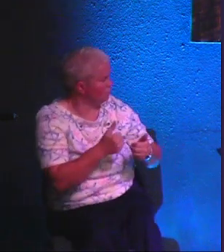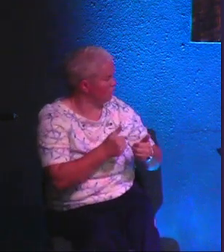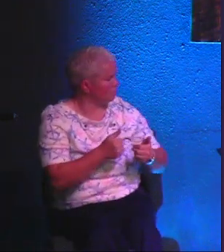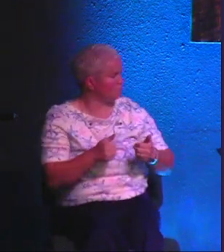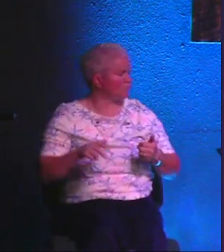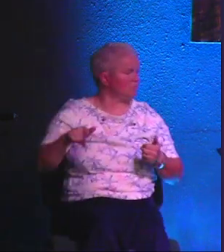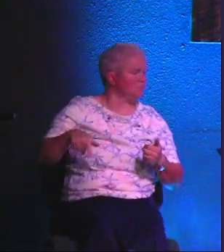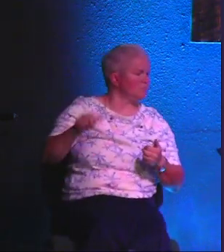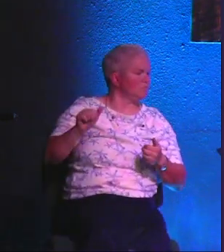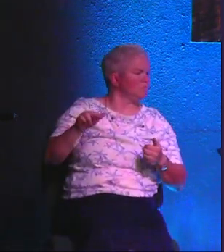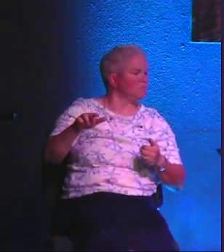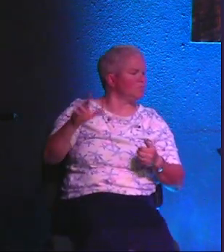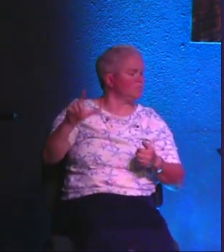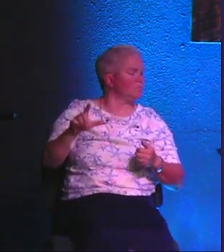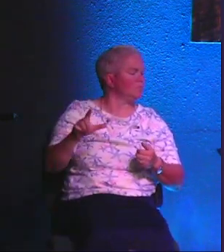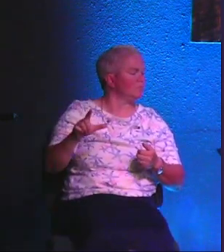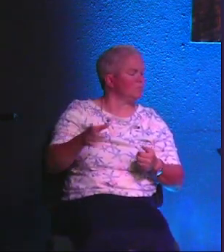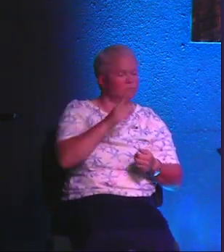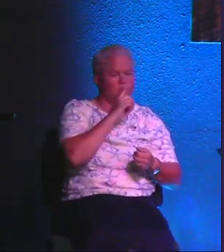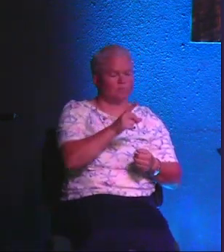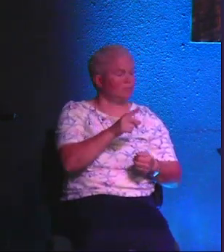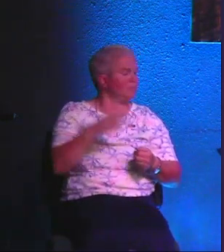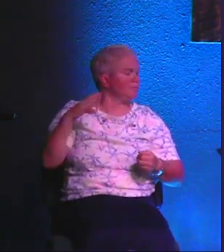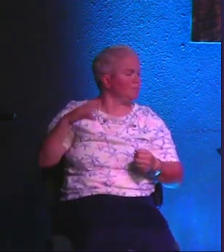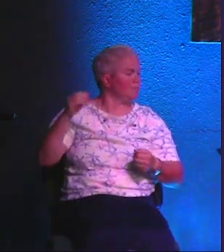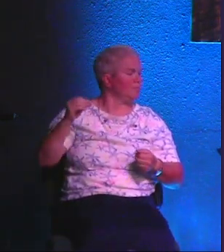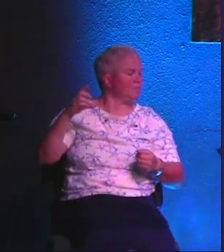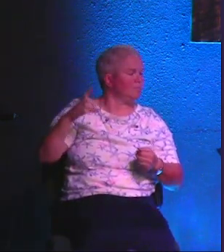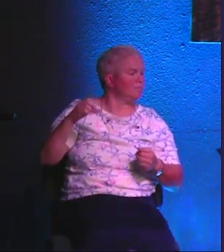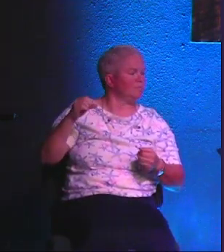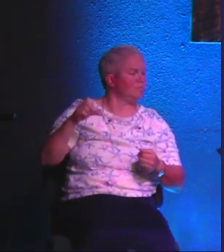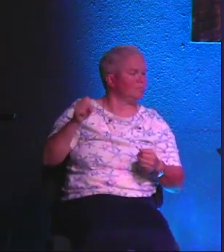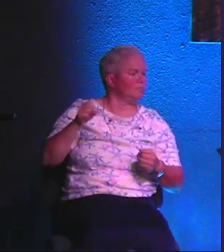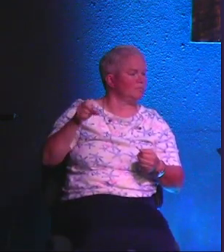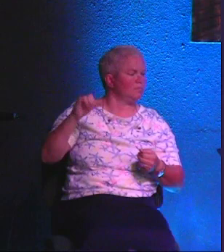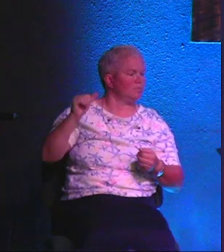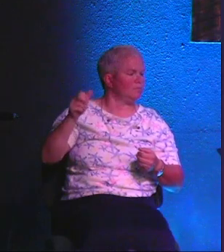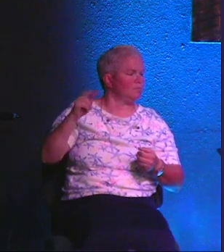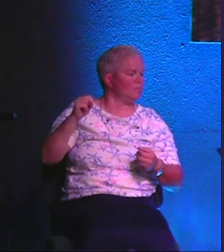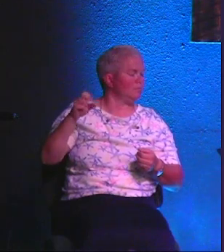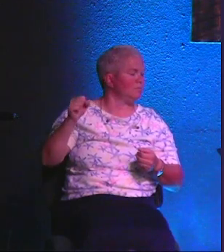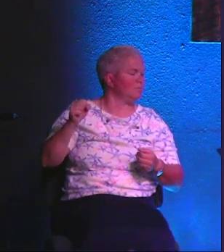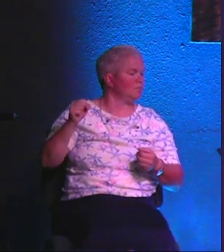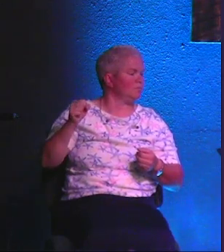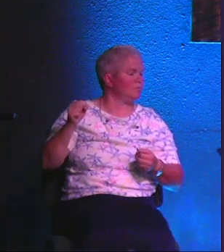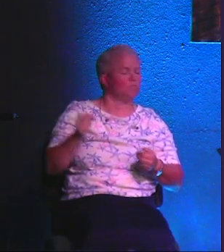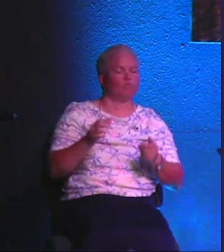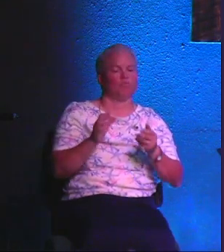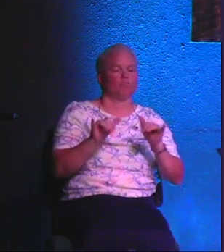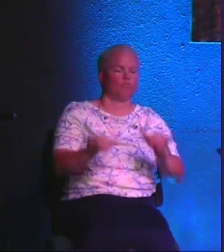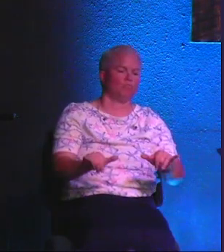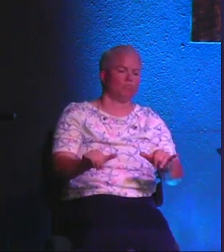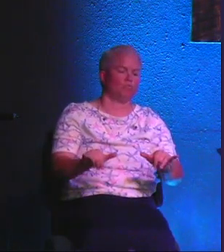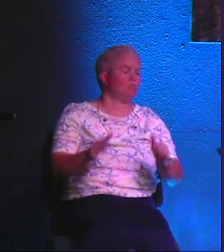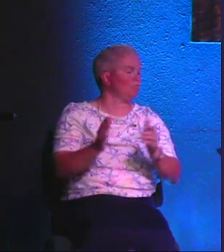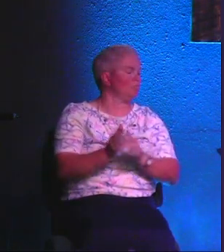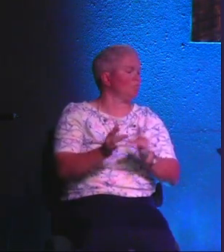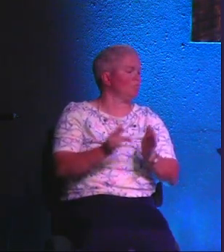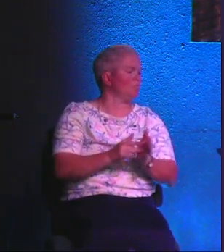Paul is basically saying here to the Colossian believers, stick with Jesus.